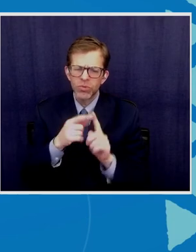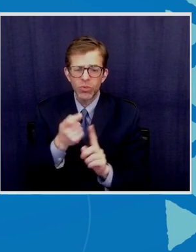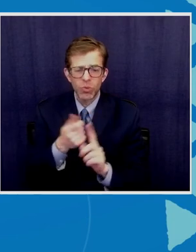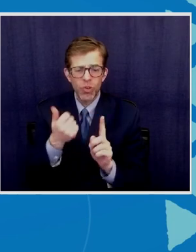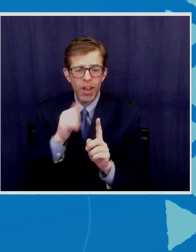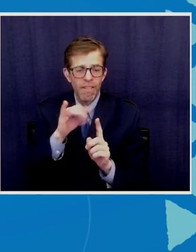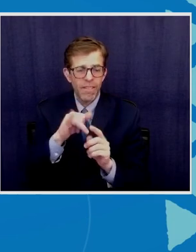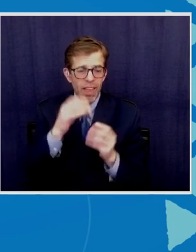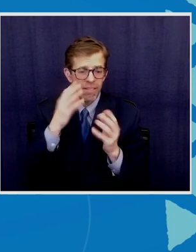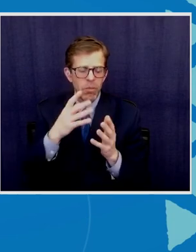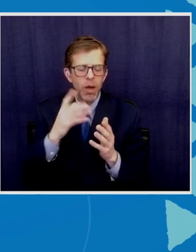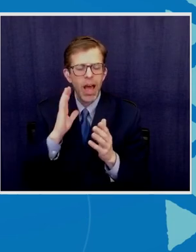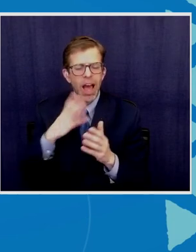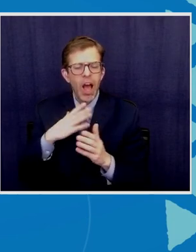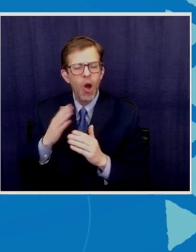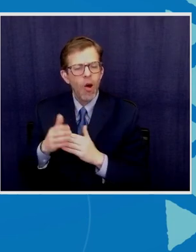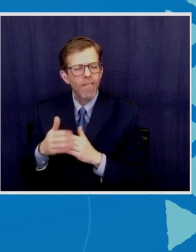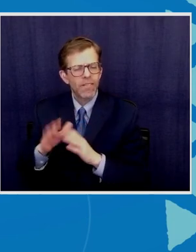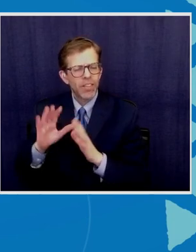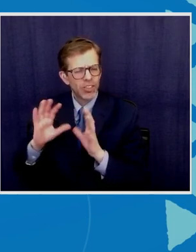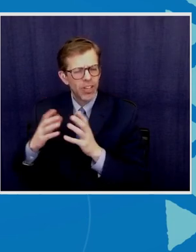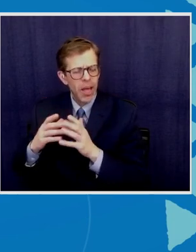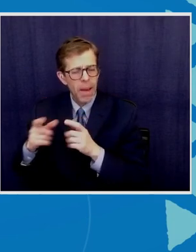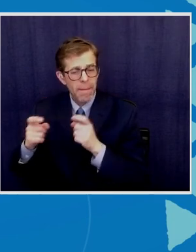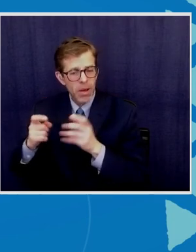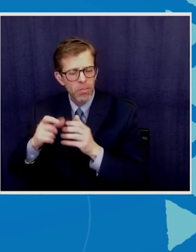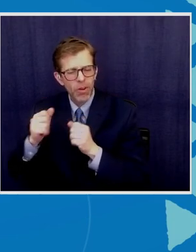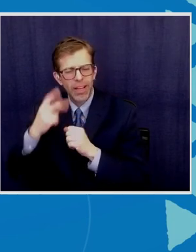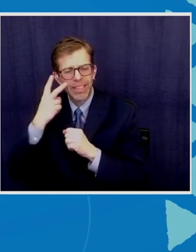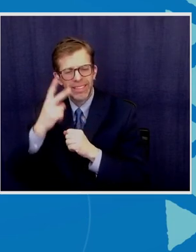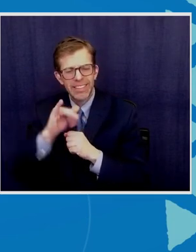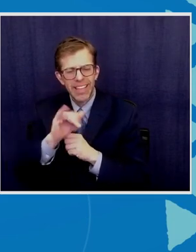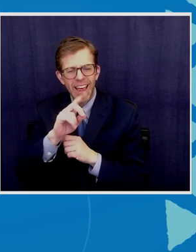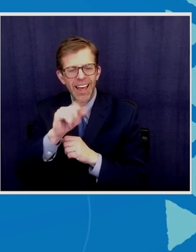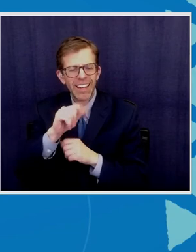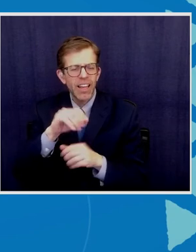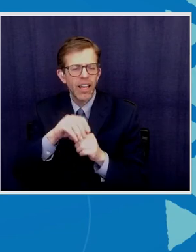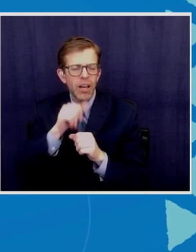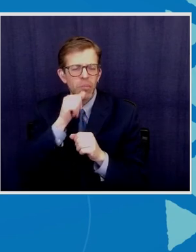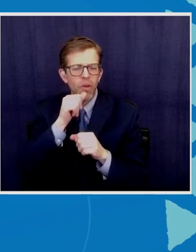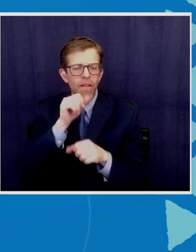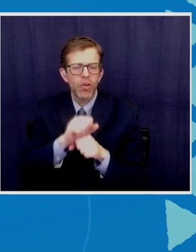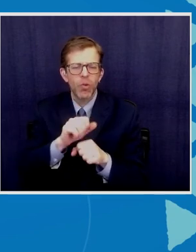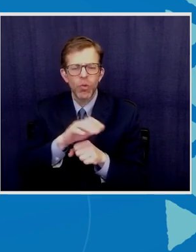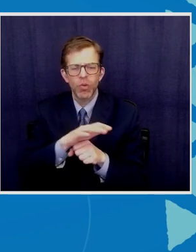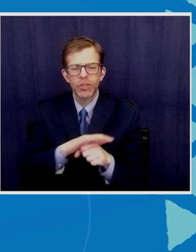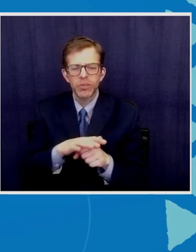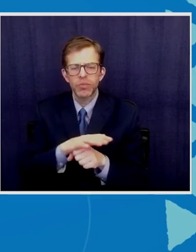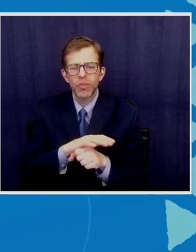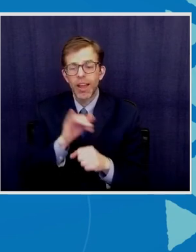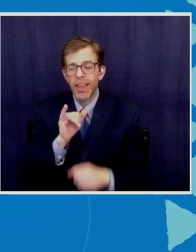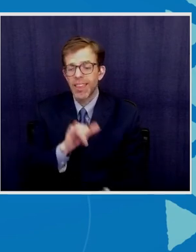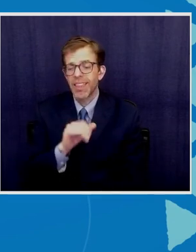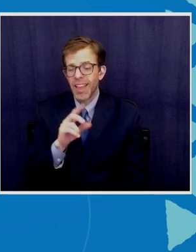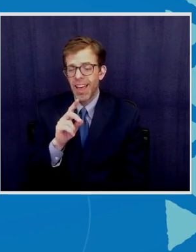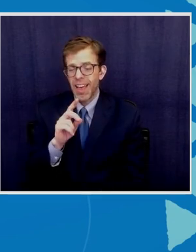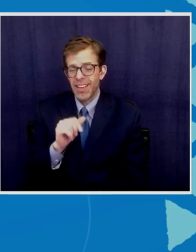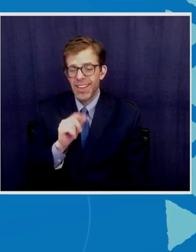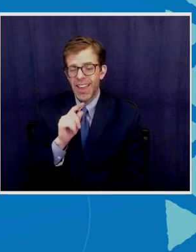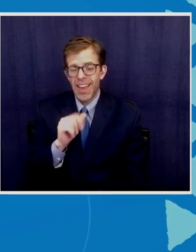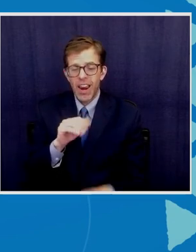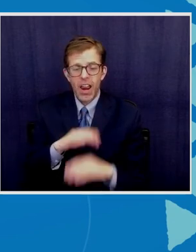still see that data in in a private workspace VMS data on the global fishing watch